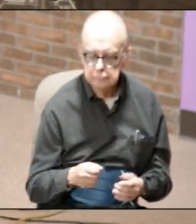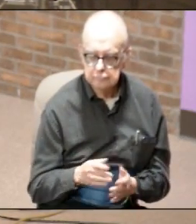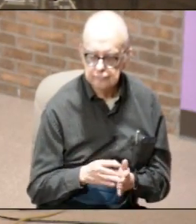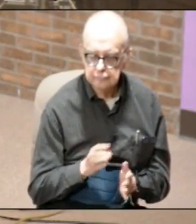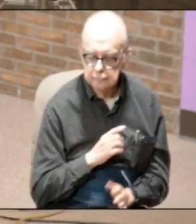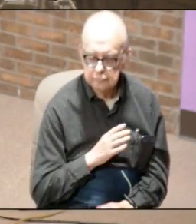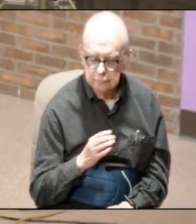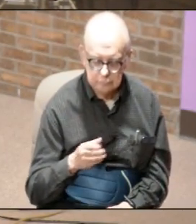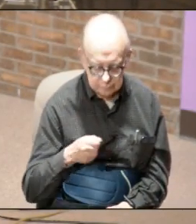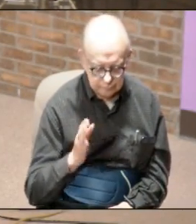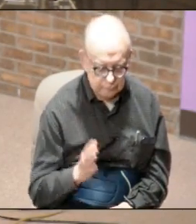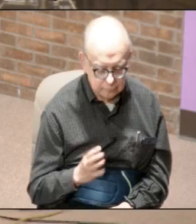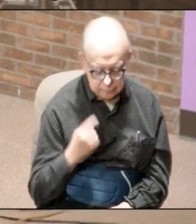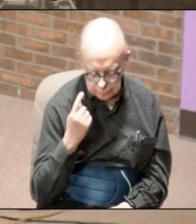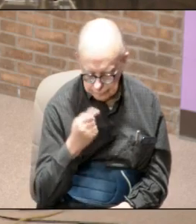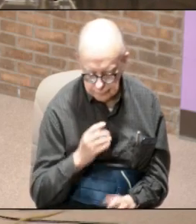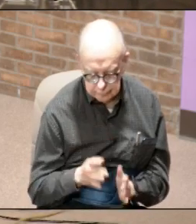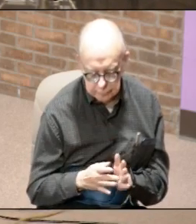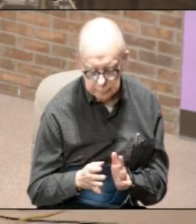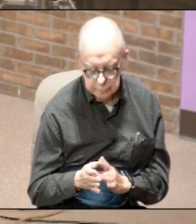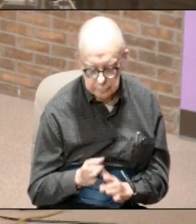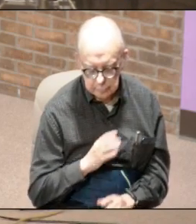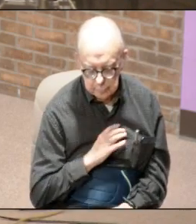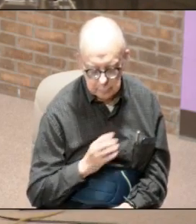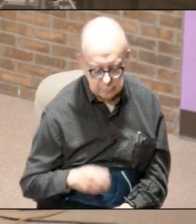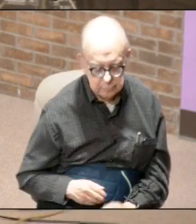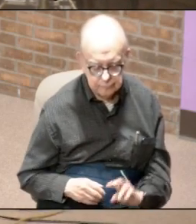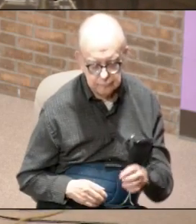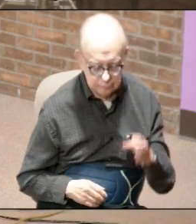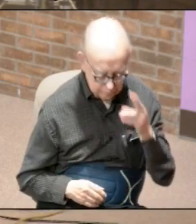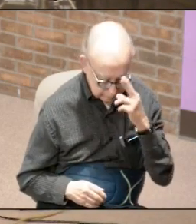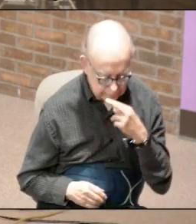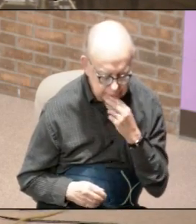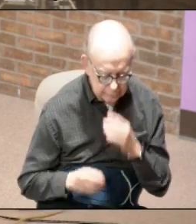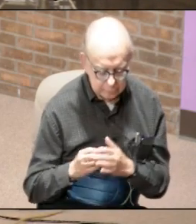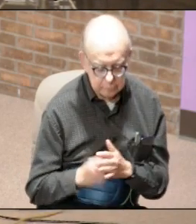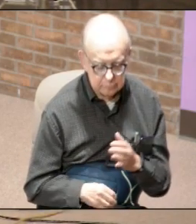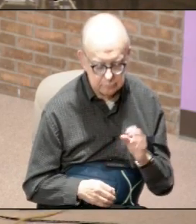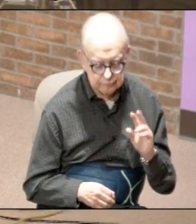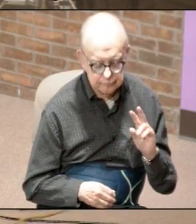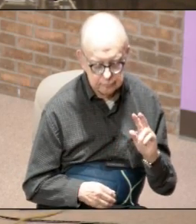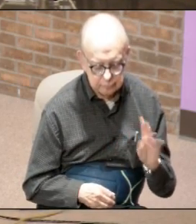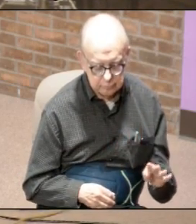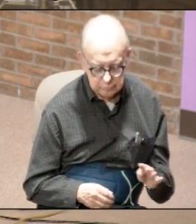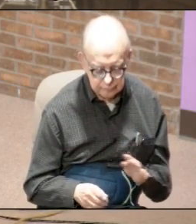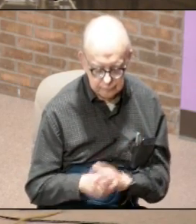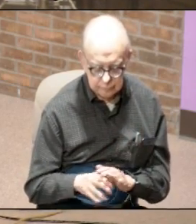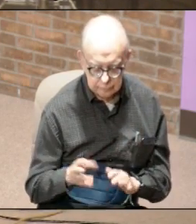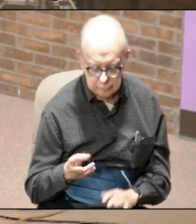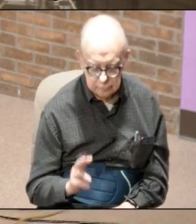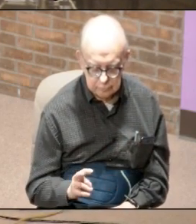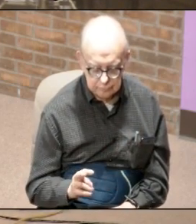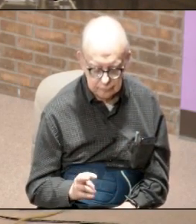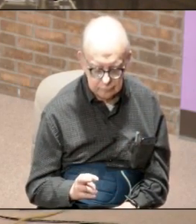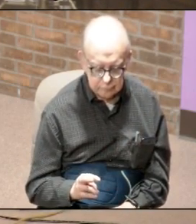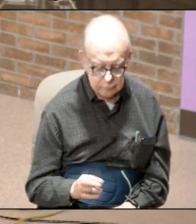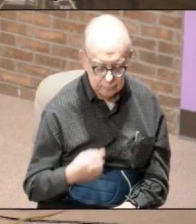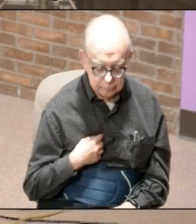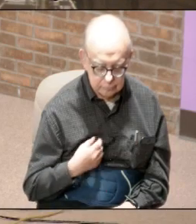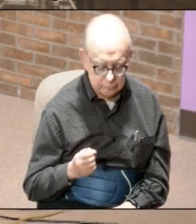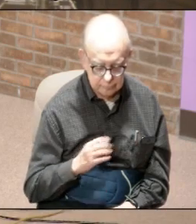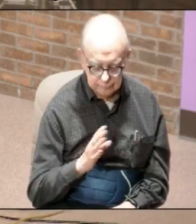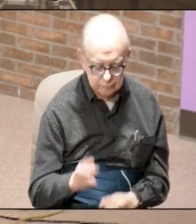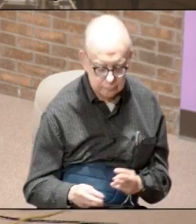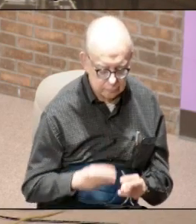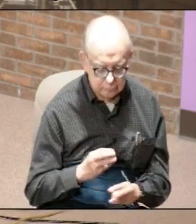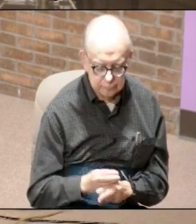glory of God in the face of Jesus Christ in 2nd Corinthians chapter 4 and verse number 6 and Jesus said this he says I am the